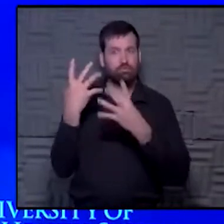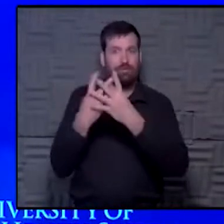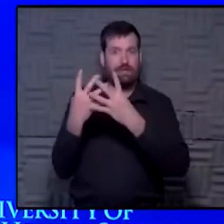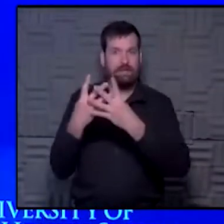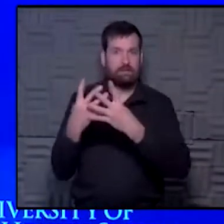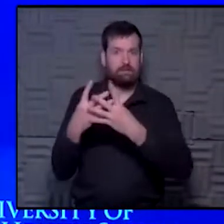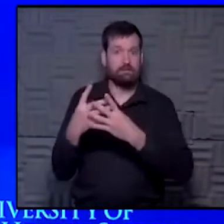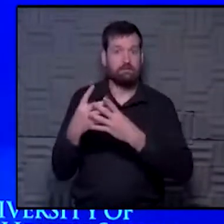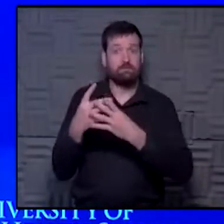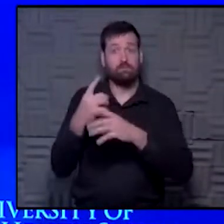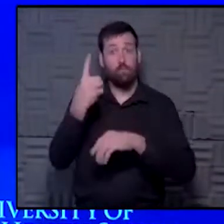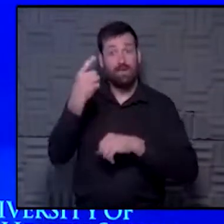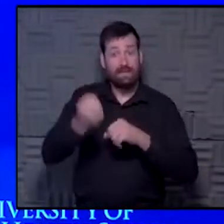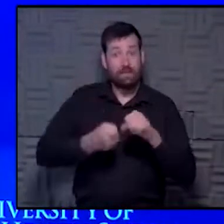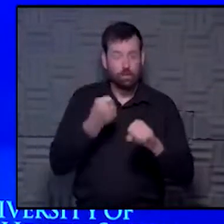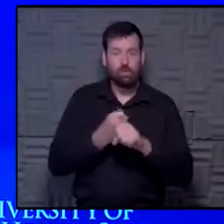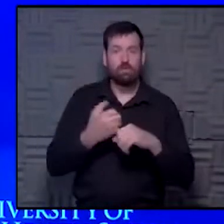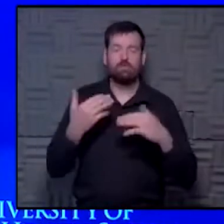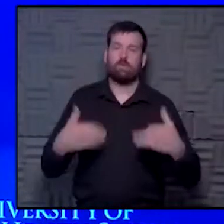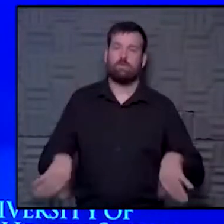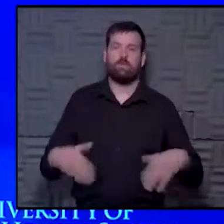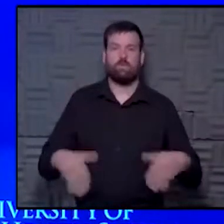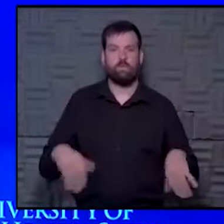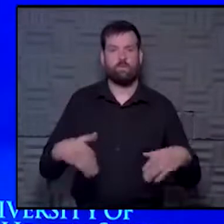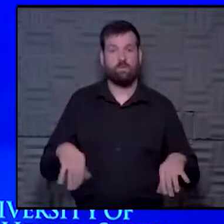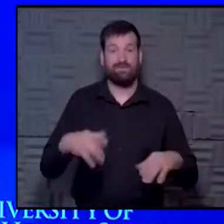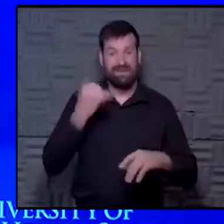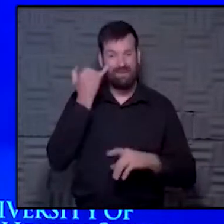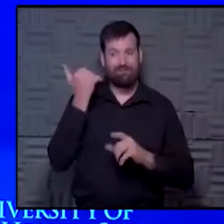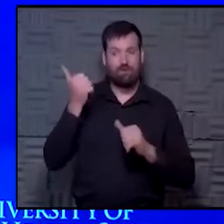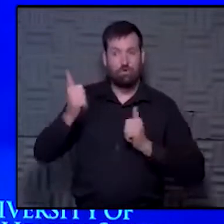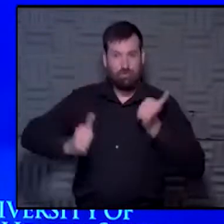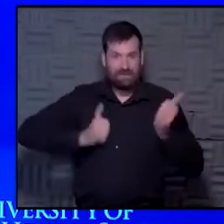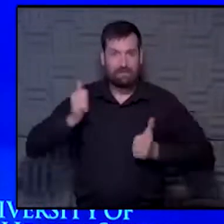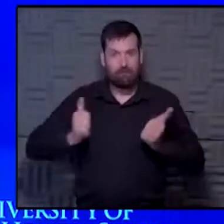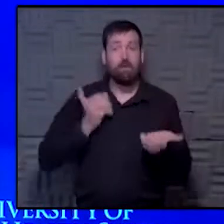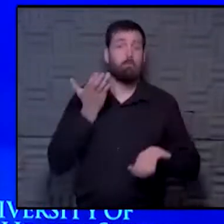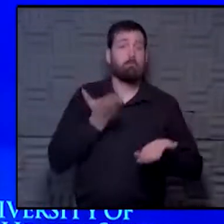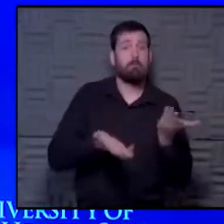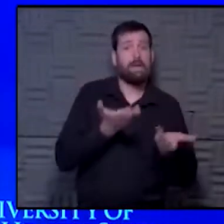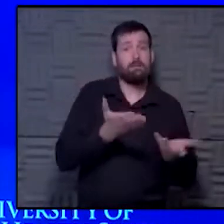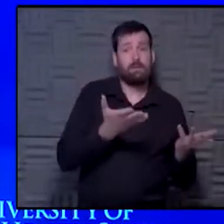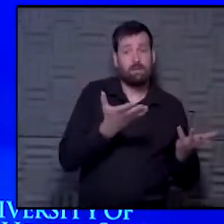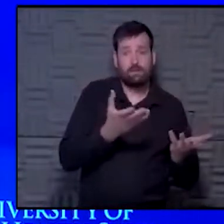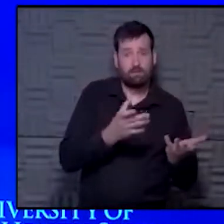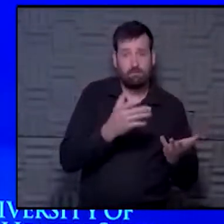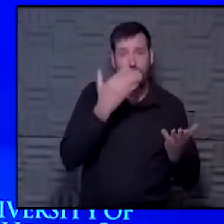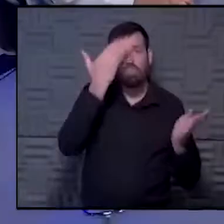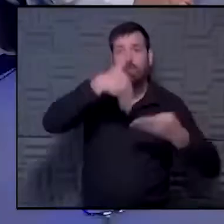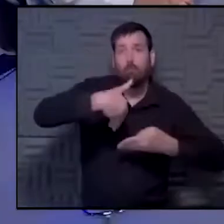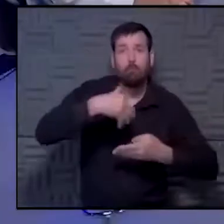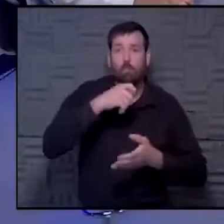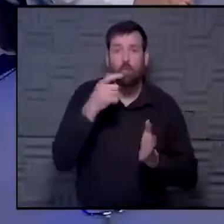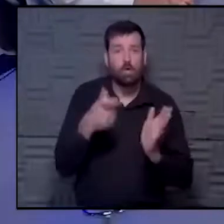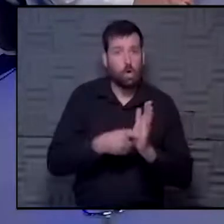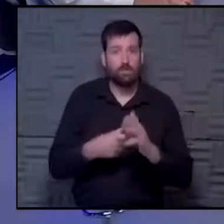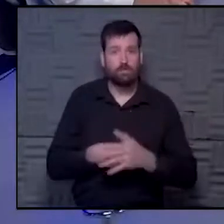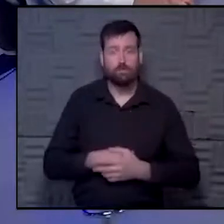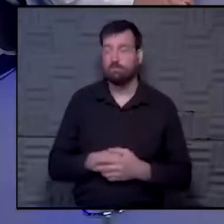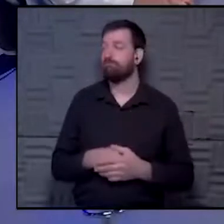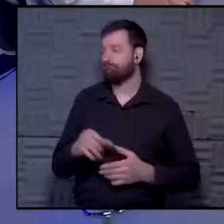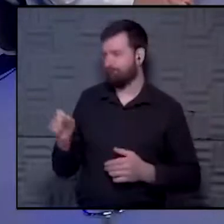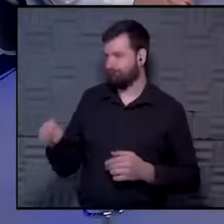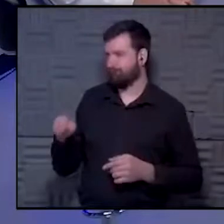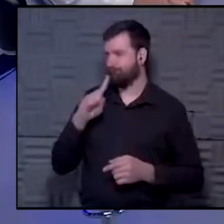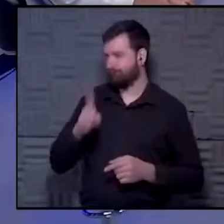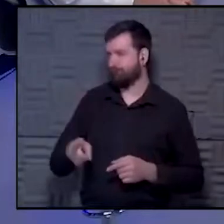And a year can make a big difference in an aggressive colon cancer that otherwise might not be caught. I think you're right. A year can